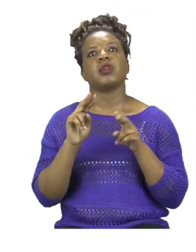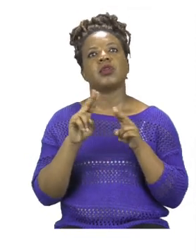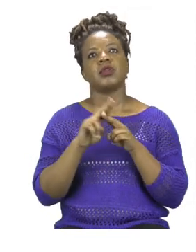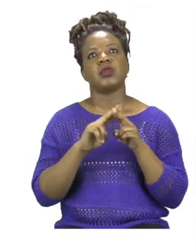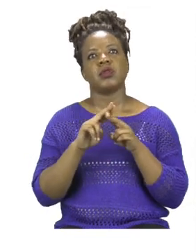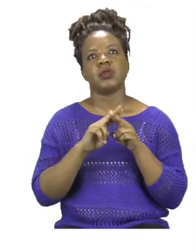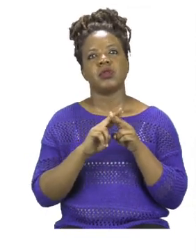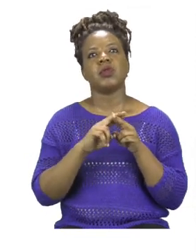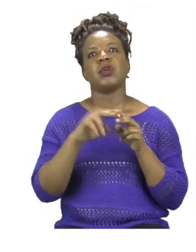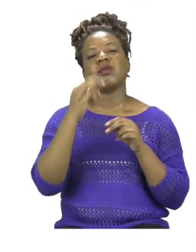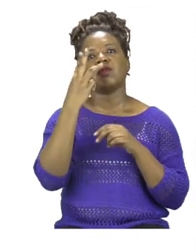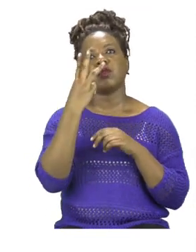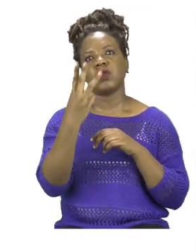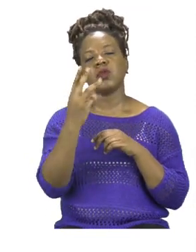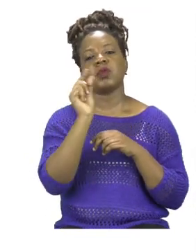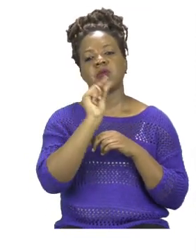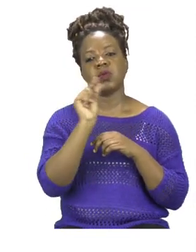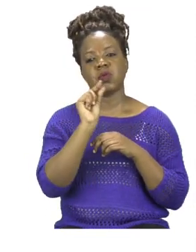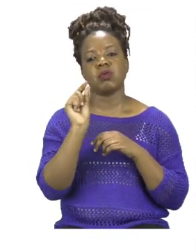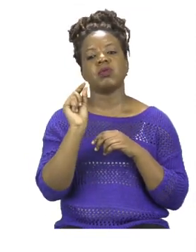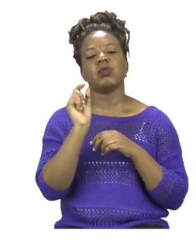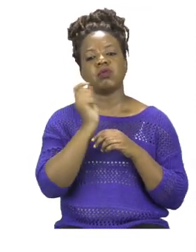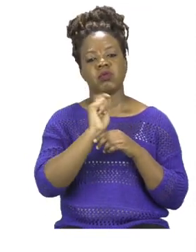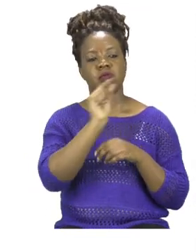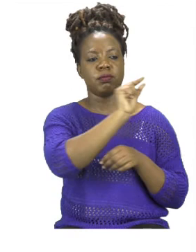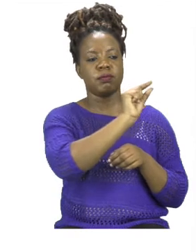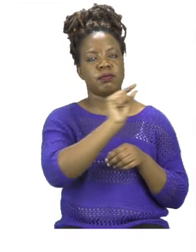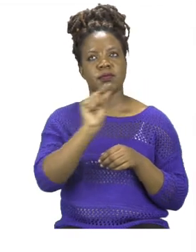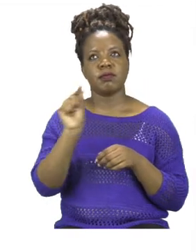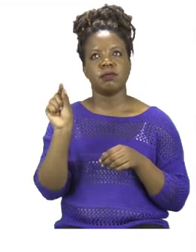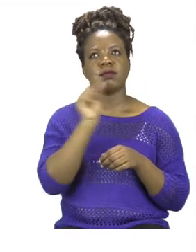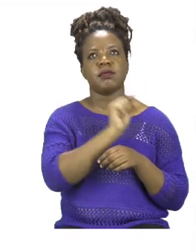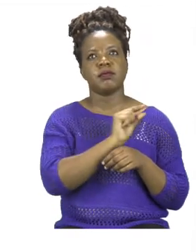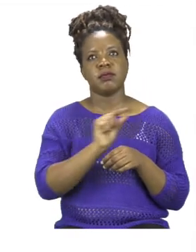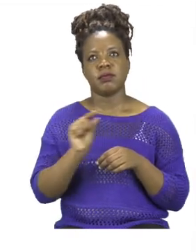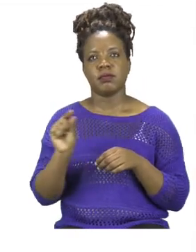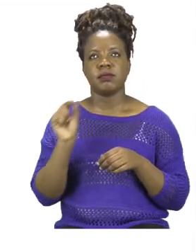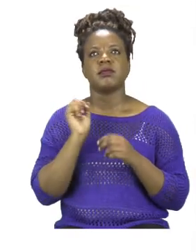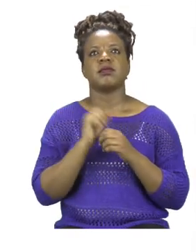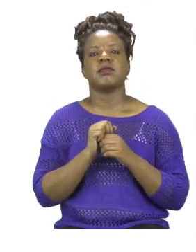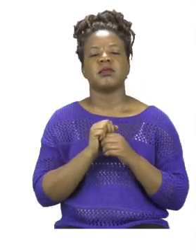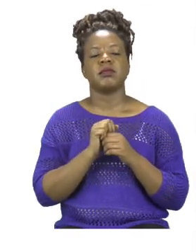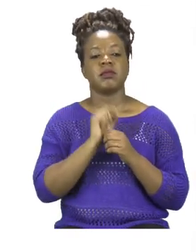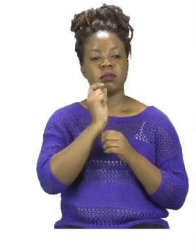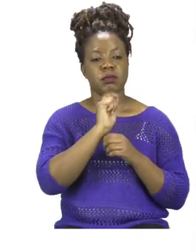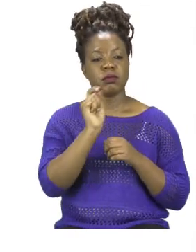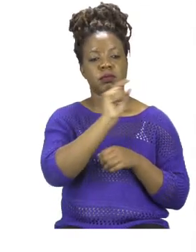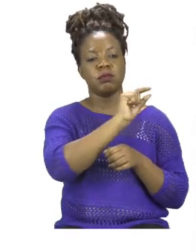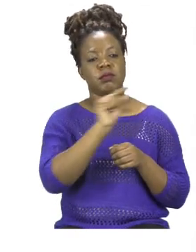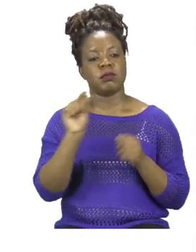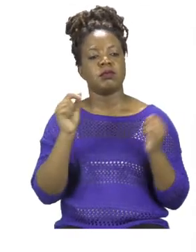Take your time and please boys and girls when you're making these sentences start with a capital letter